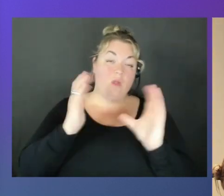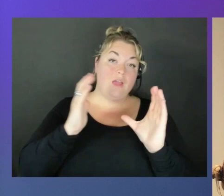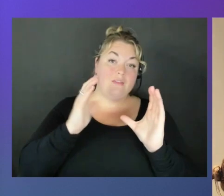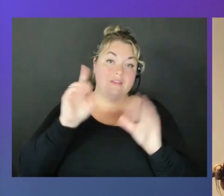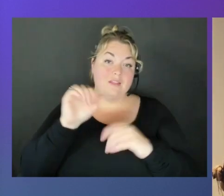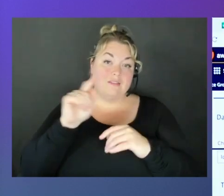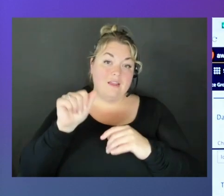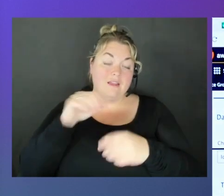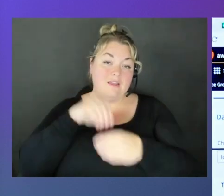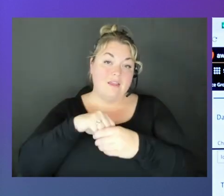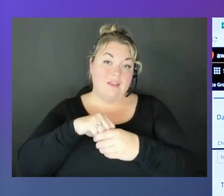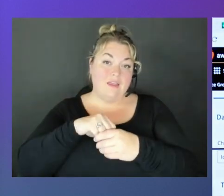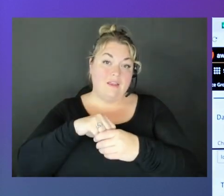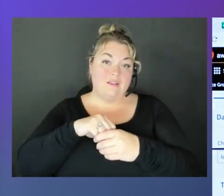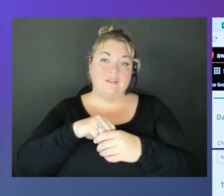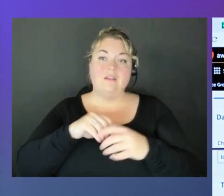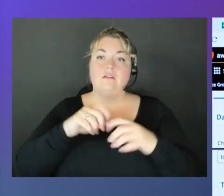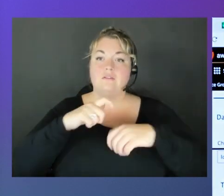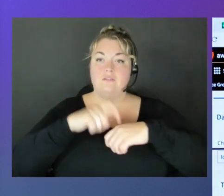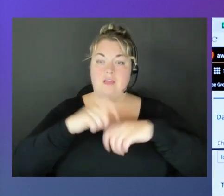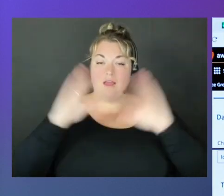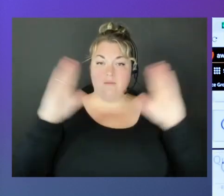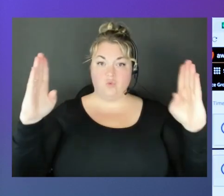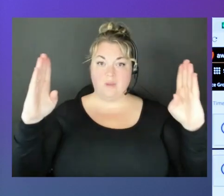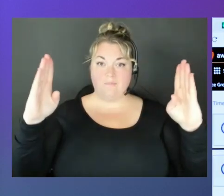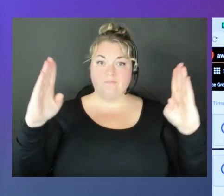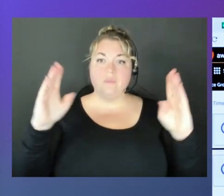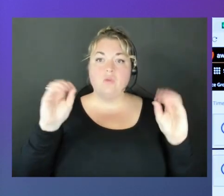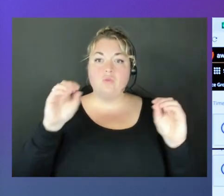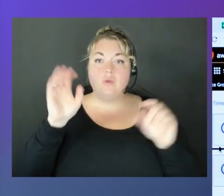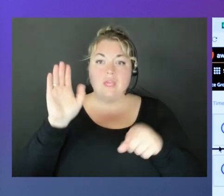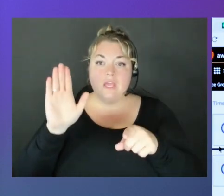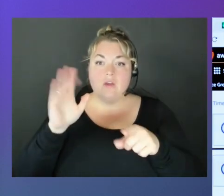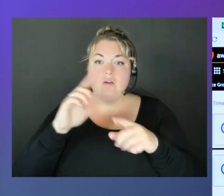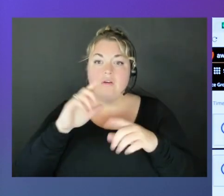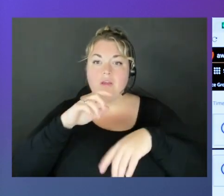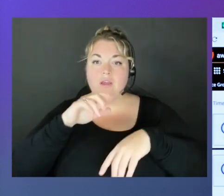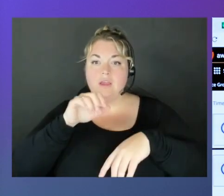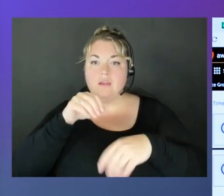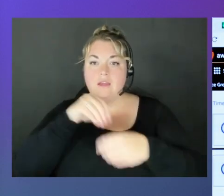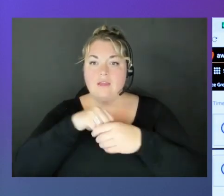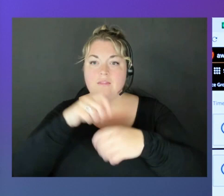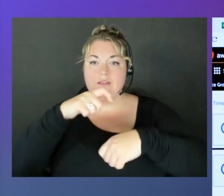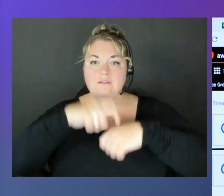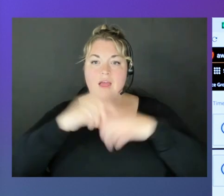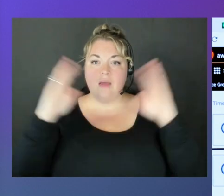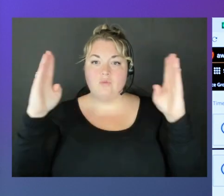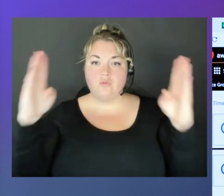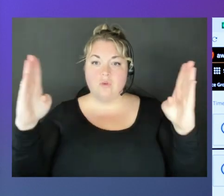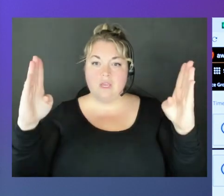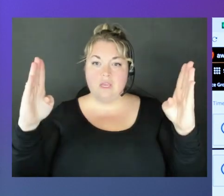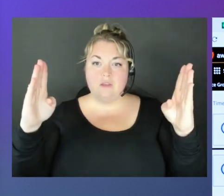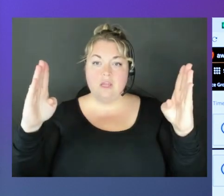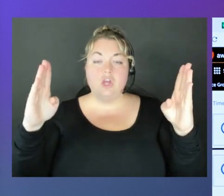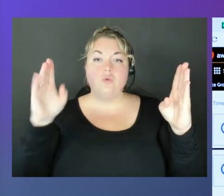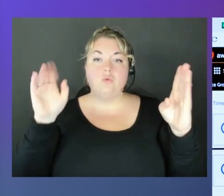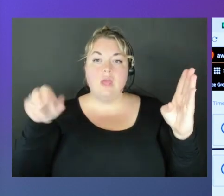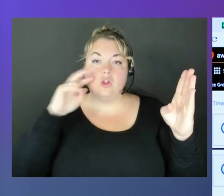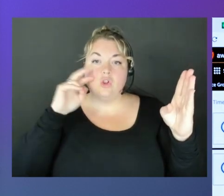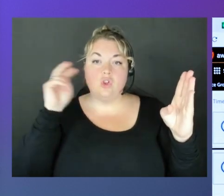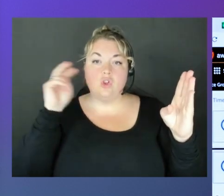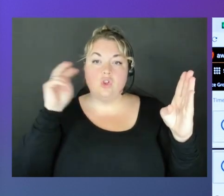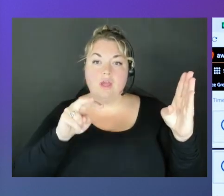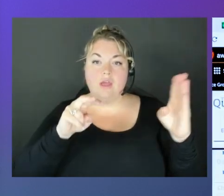in Timestream. So here, in the Timestream, you can go to the Query Editor, and then you can